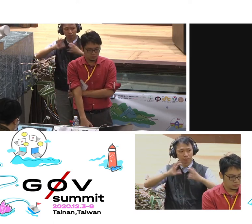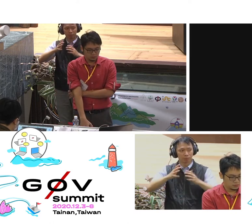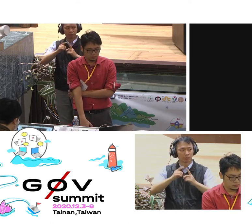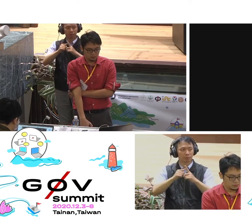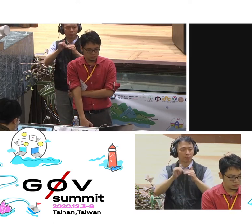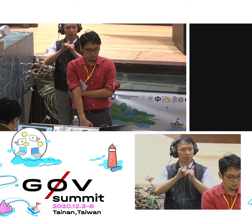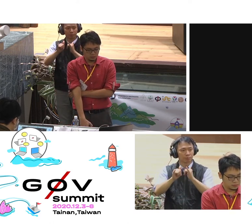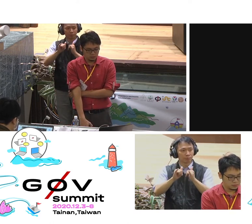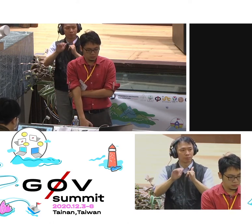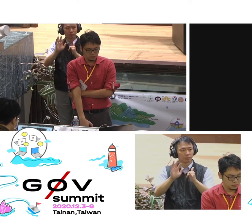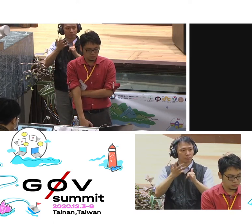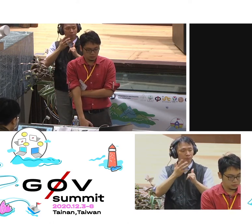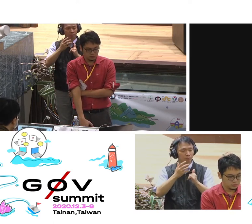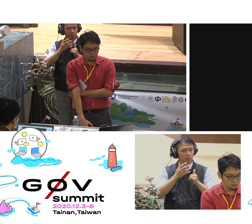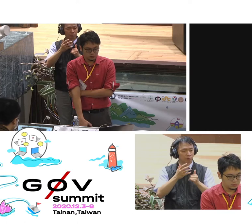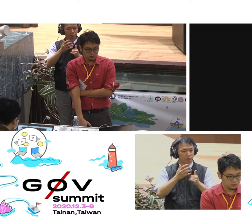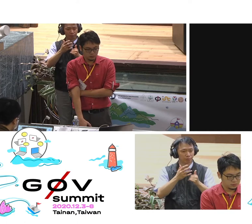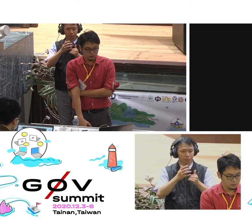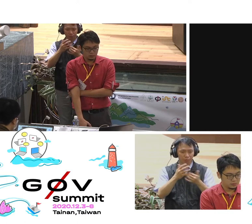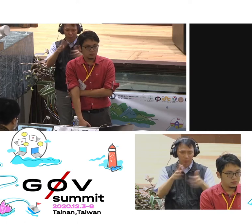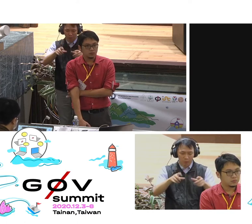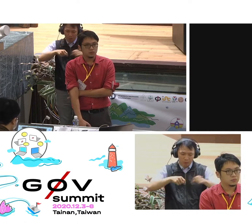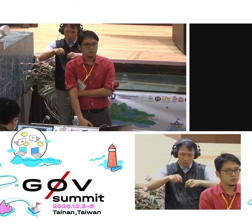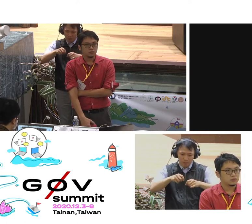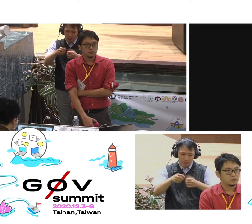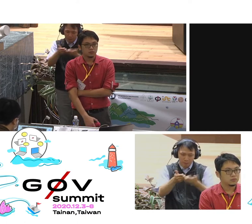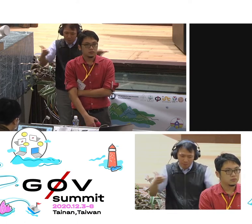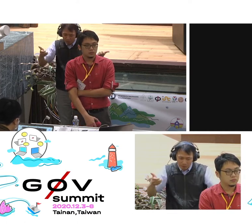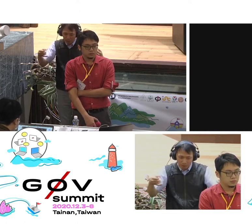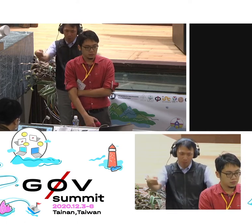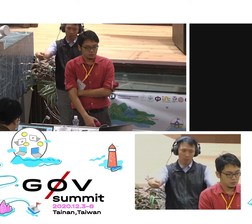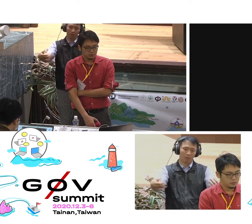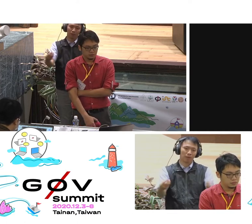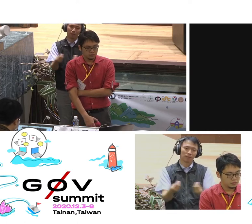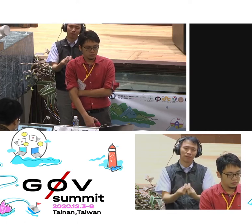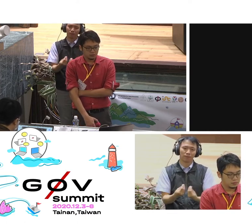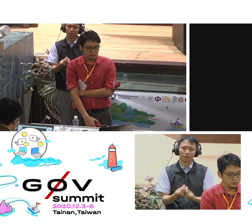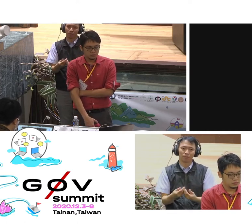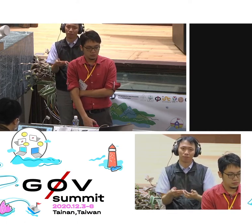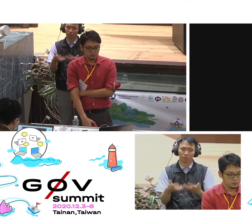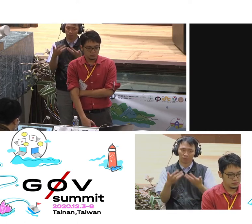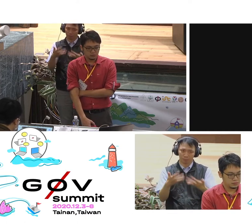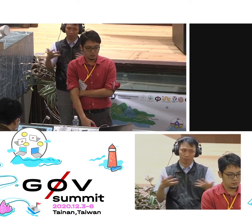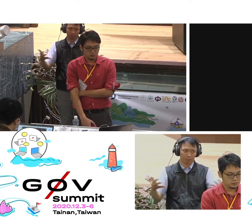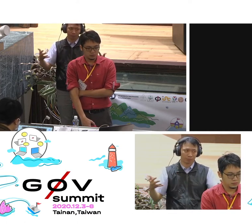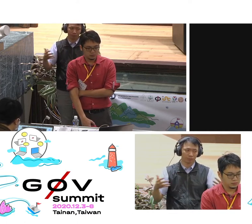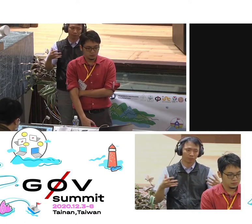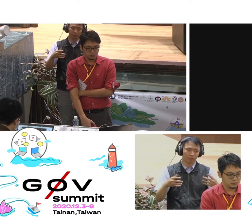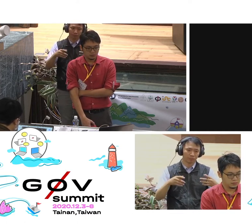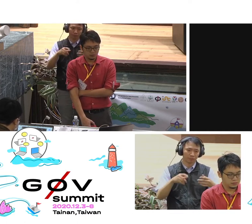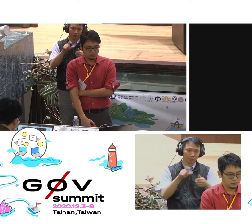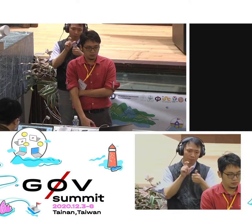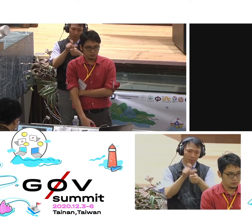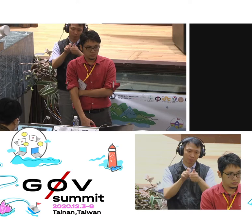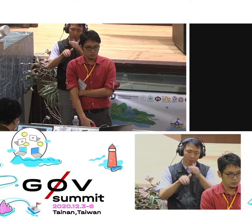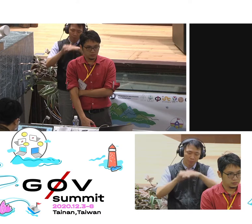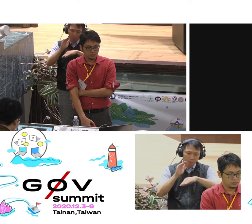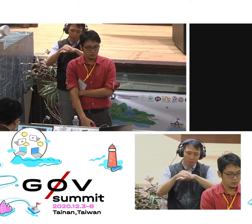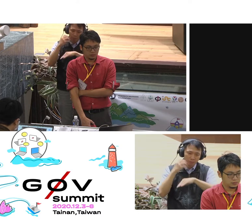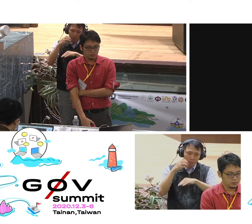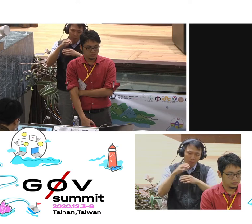and so many issues of consequence have followed as a result of that binary vote.